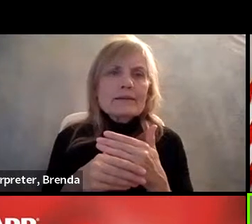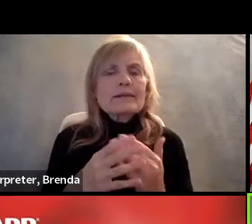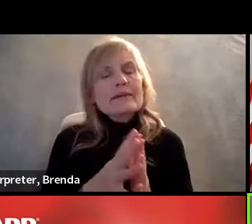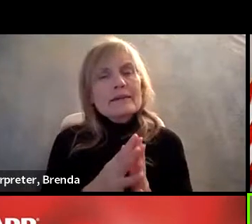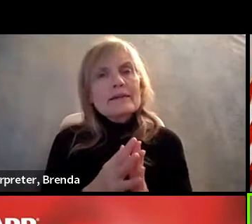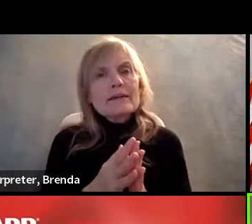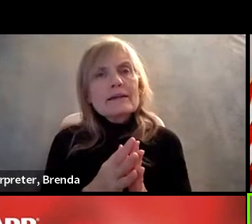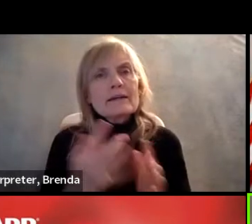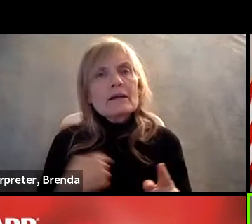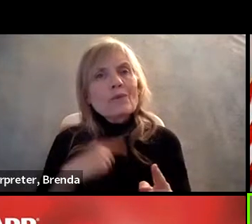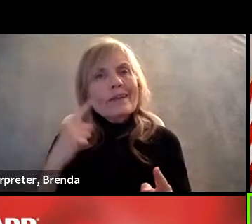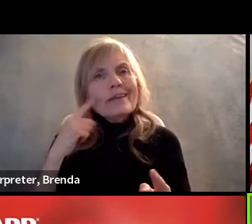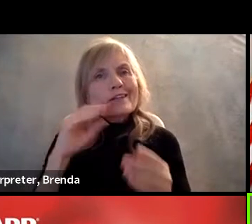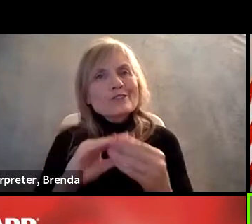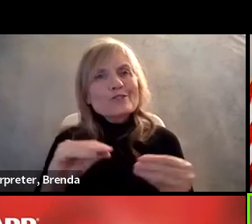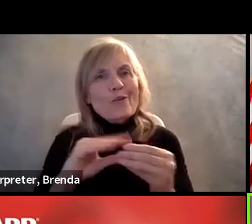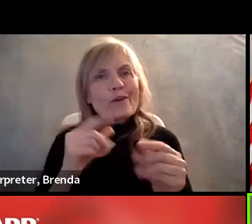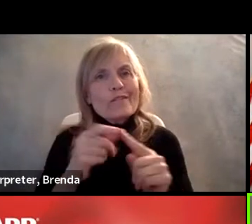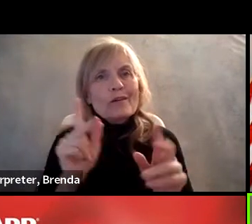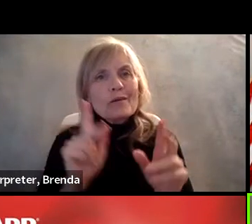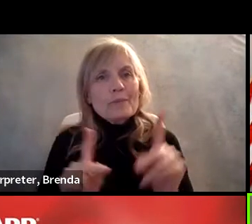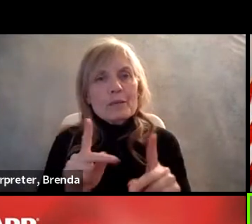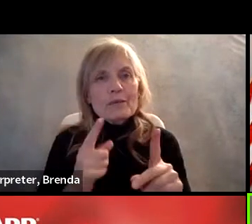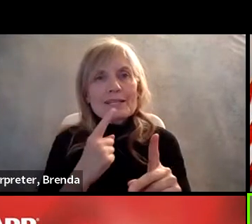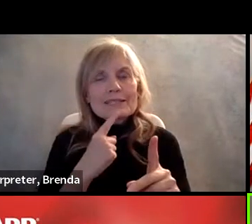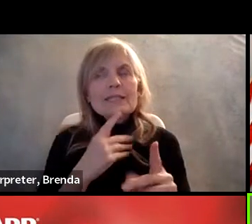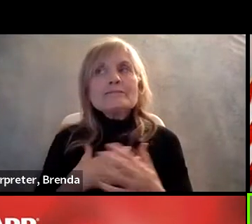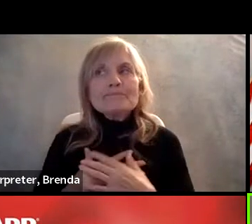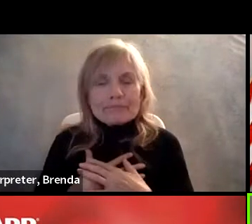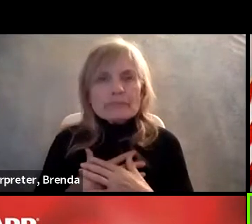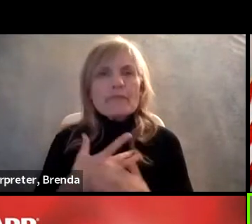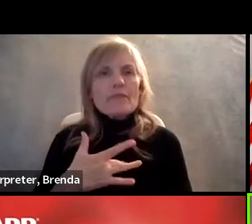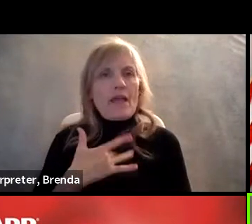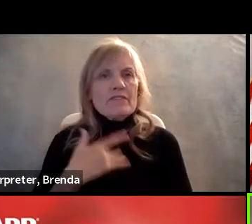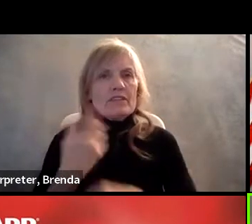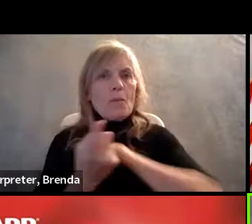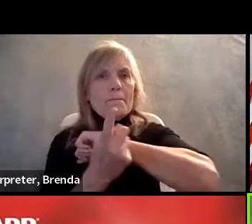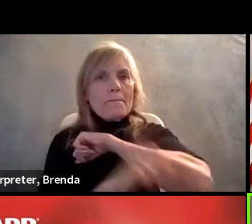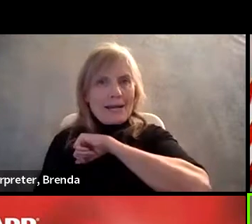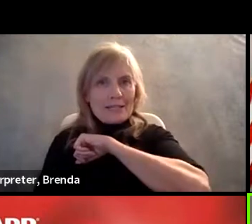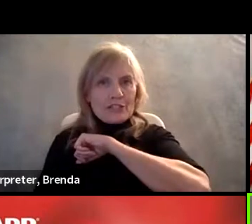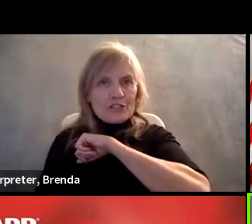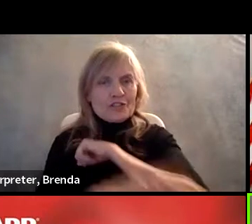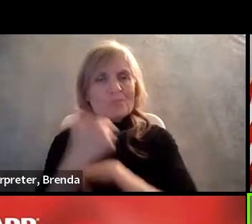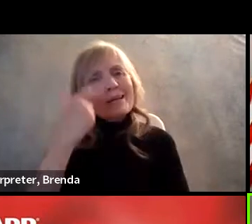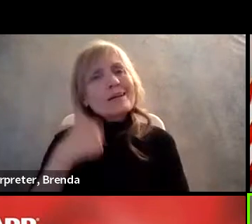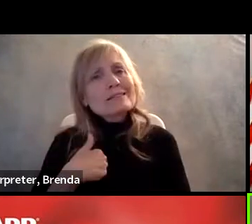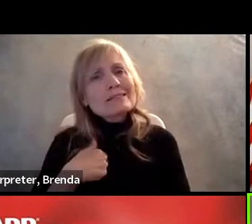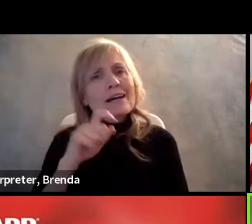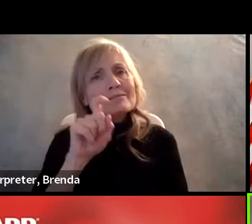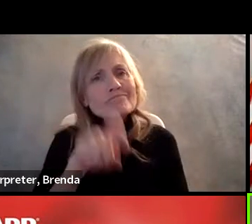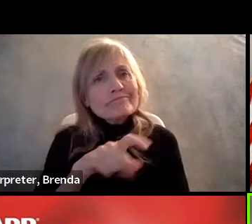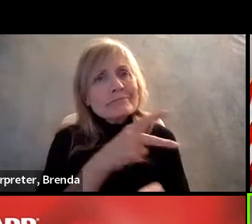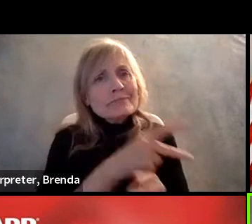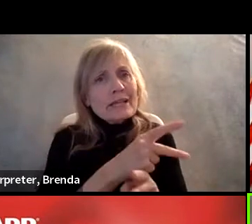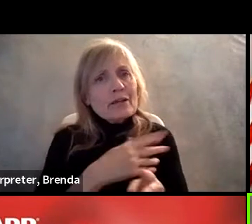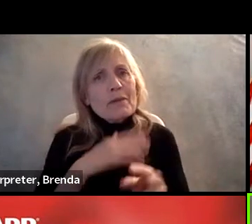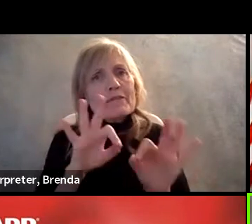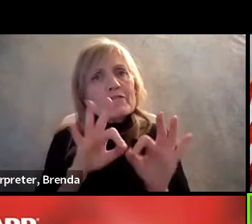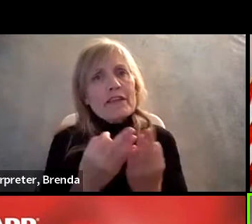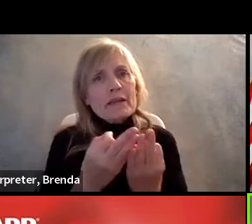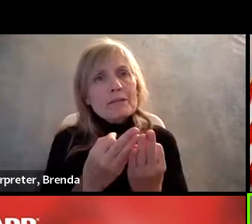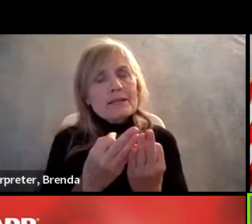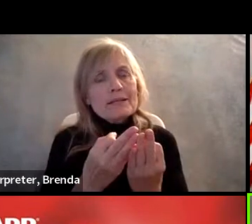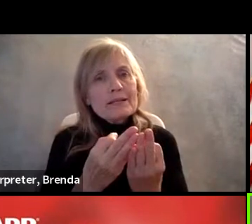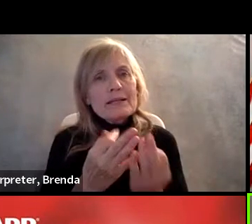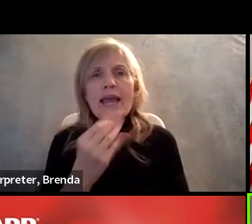that we hear from folks who they feel like they're being punished for caring for their families. Um, and for, and that that was not a valuable